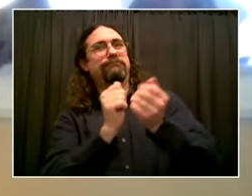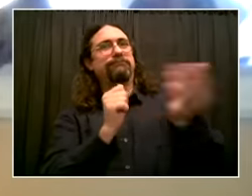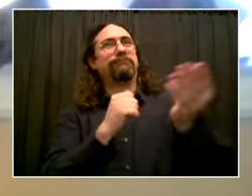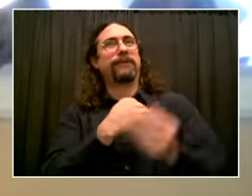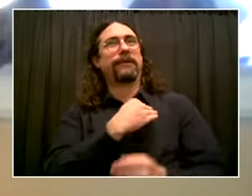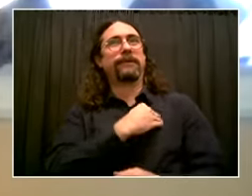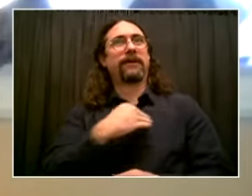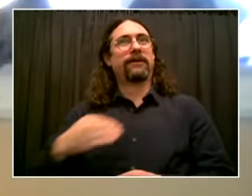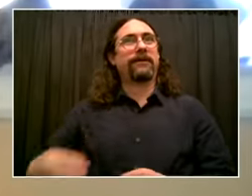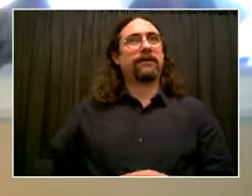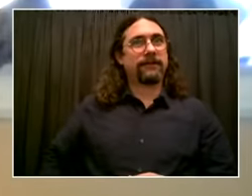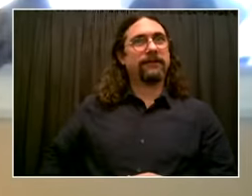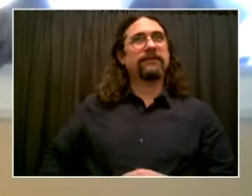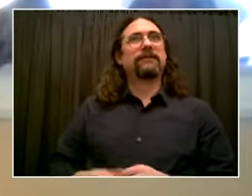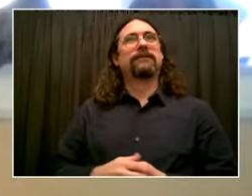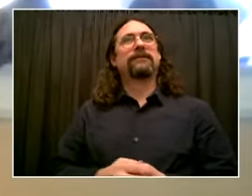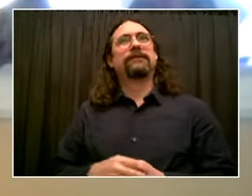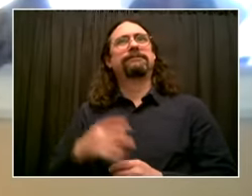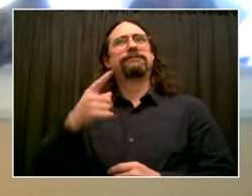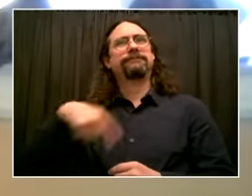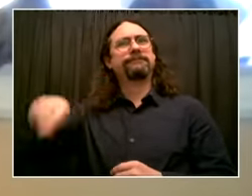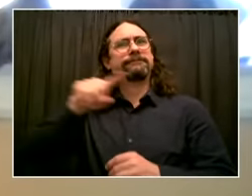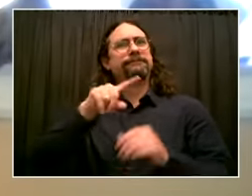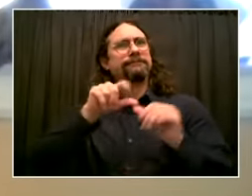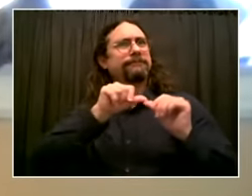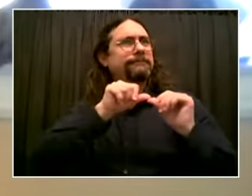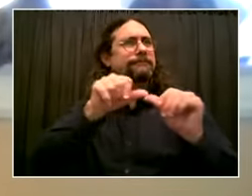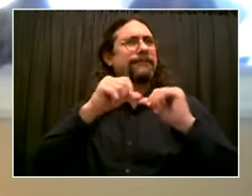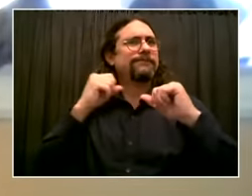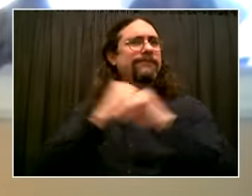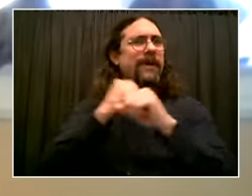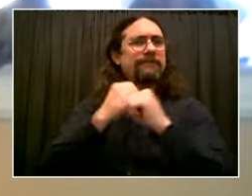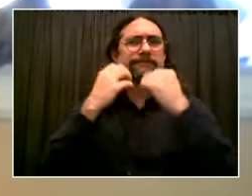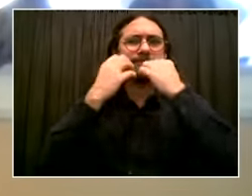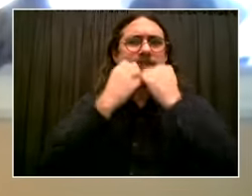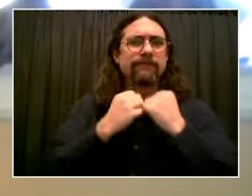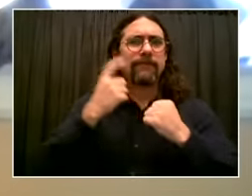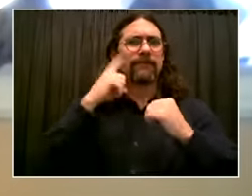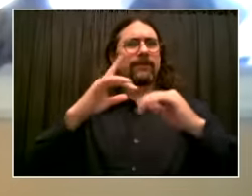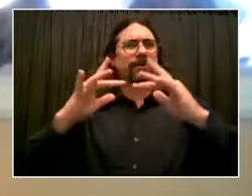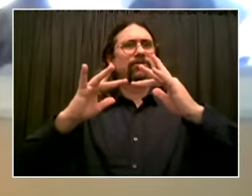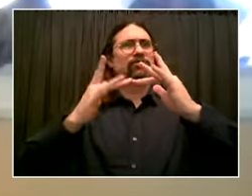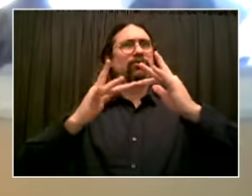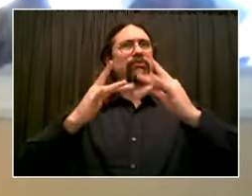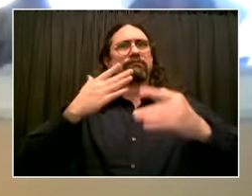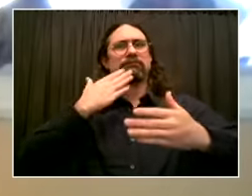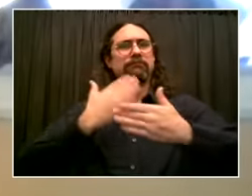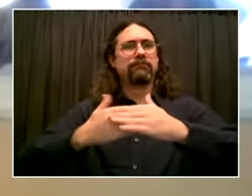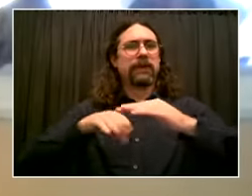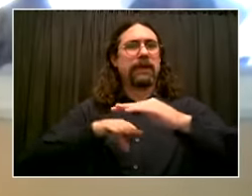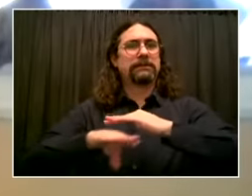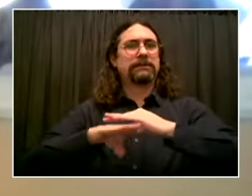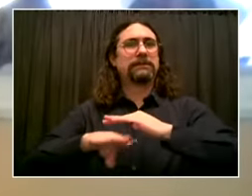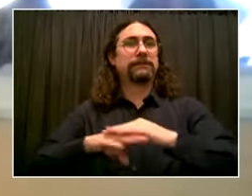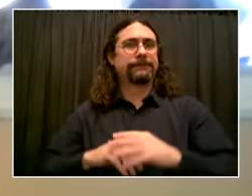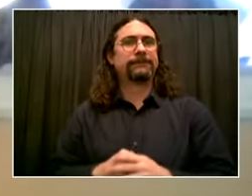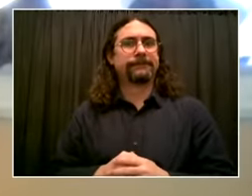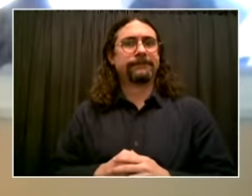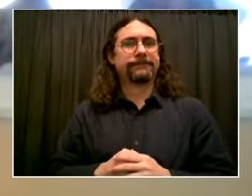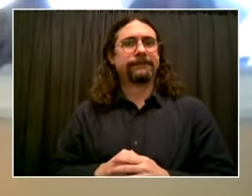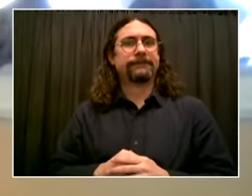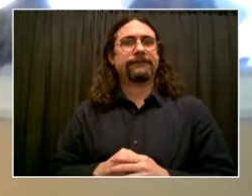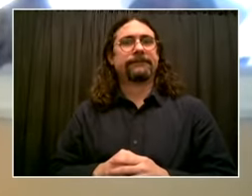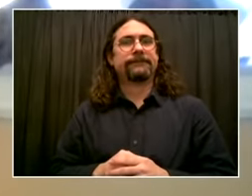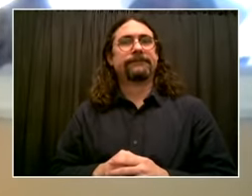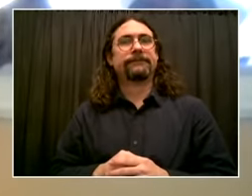What the pandemic kind of uncovered for us is that a long-held fight